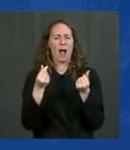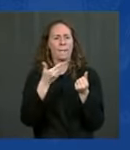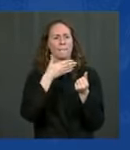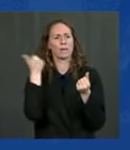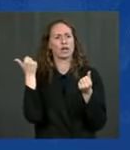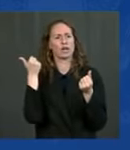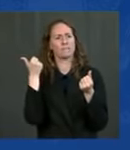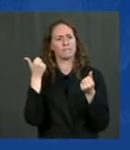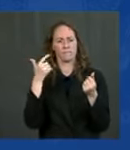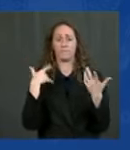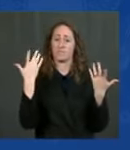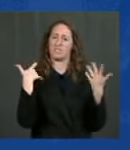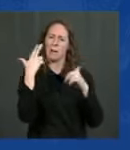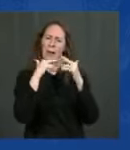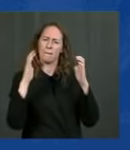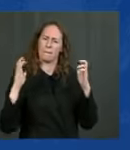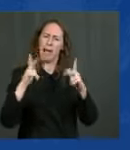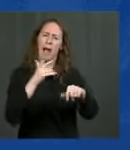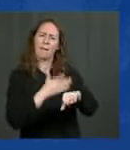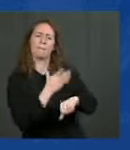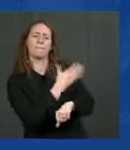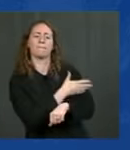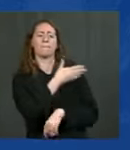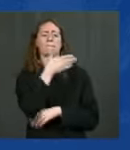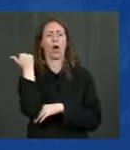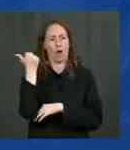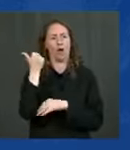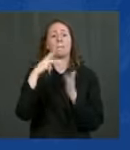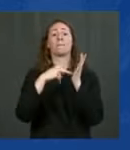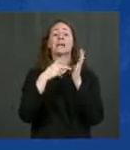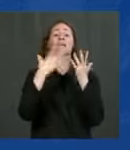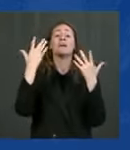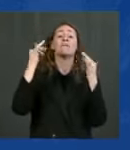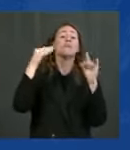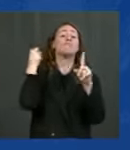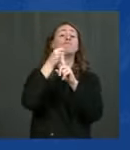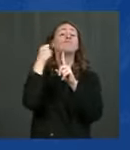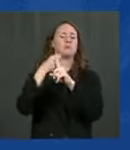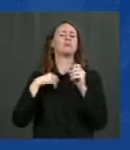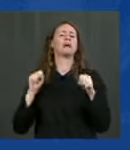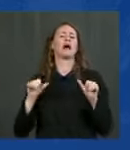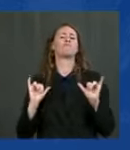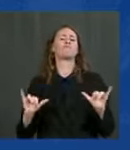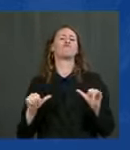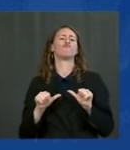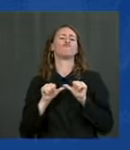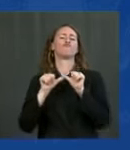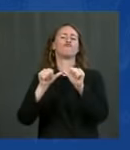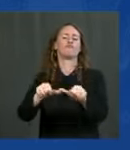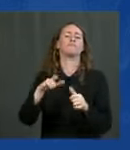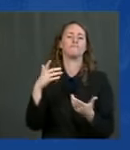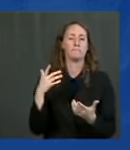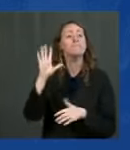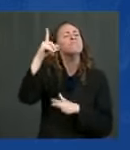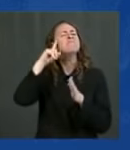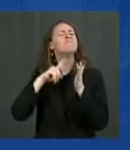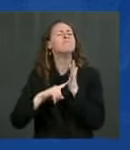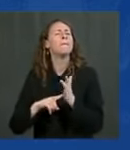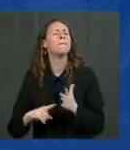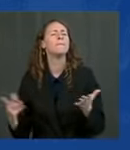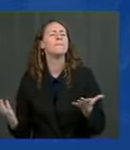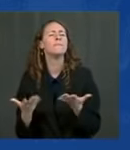resiliently and we got to make sure we do the same thing across the board think about how that 760 million